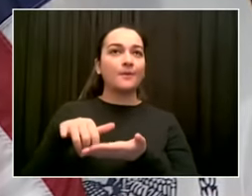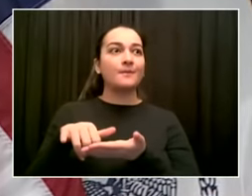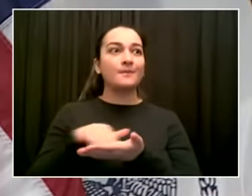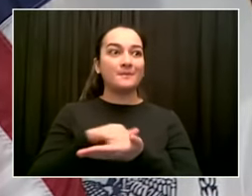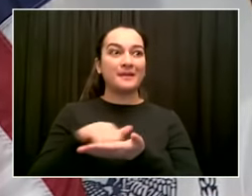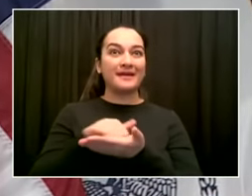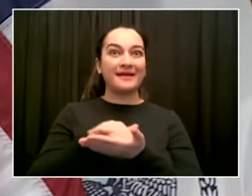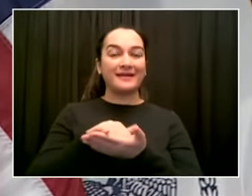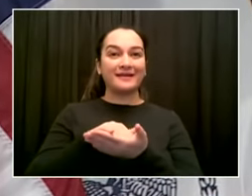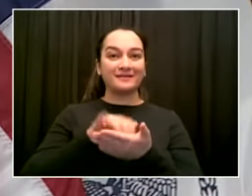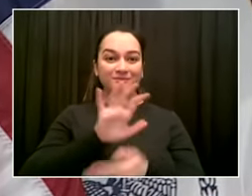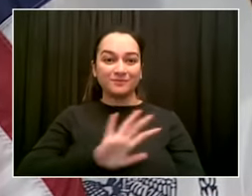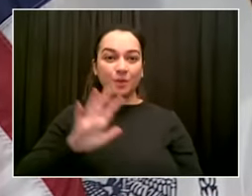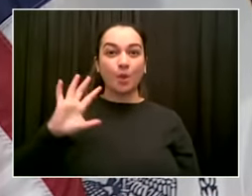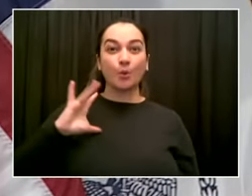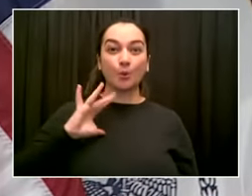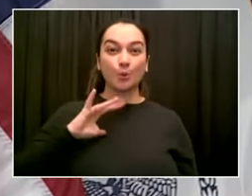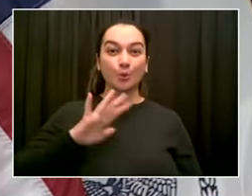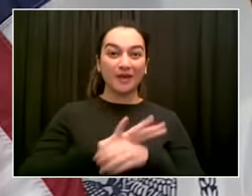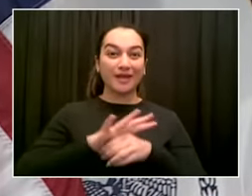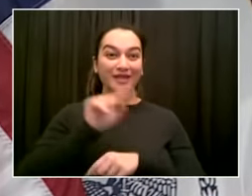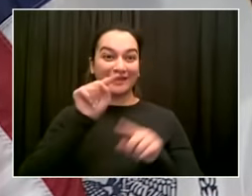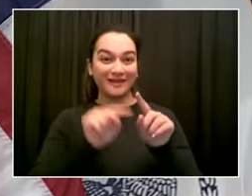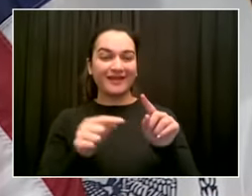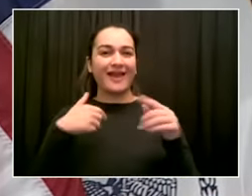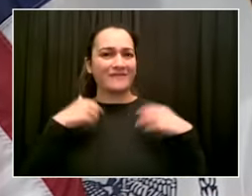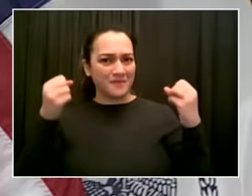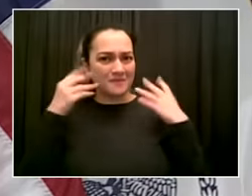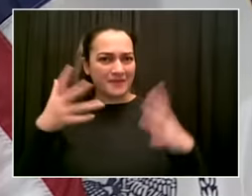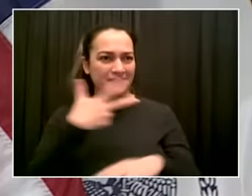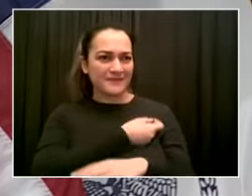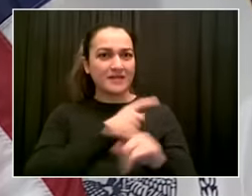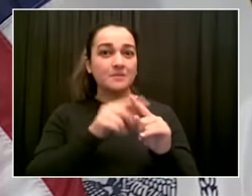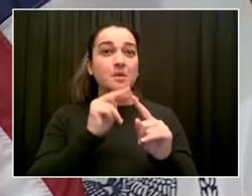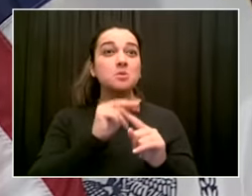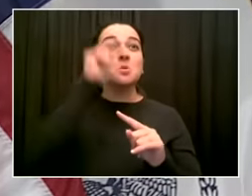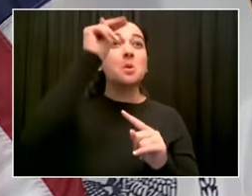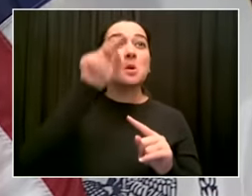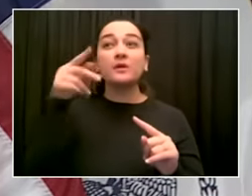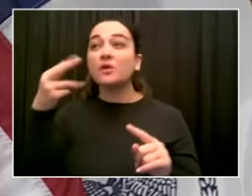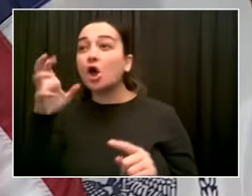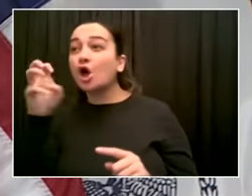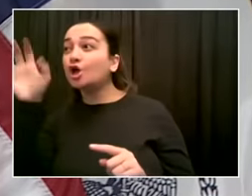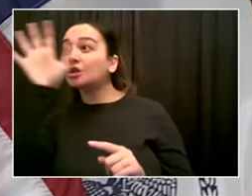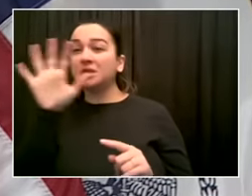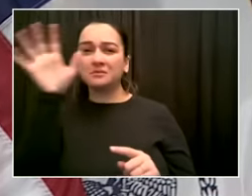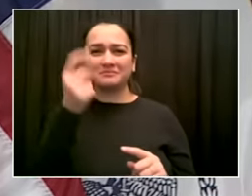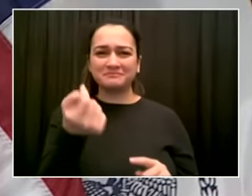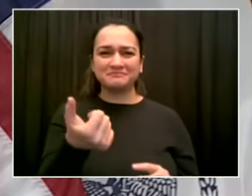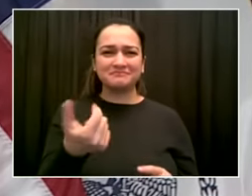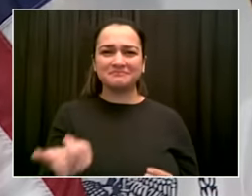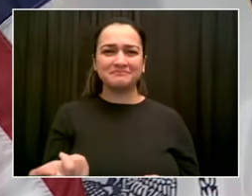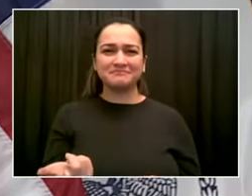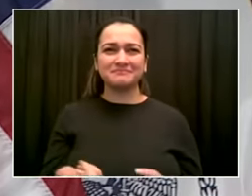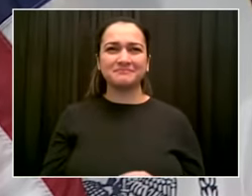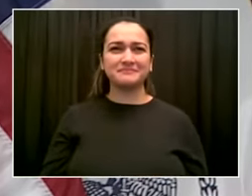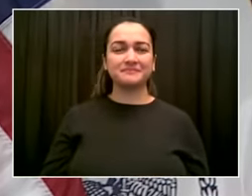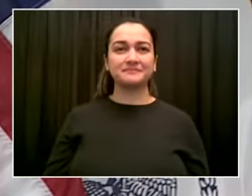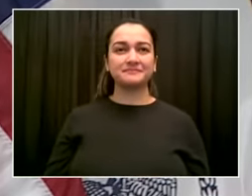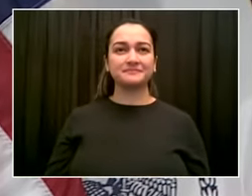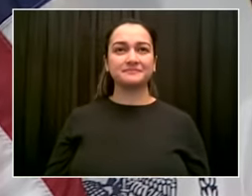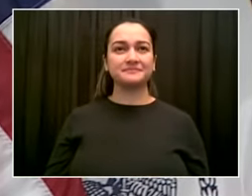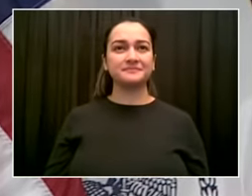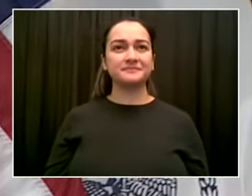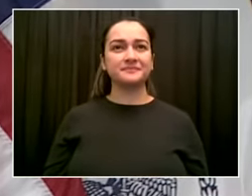NYC variant, do you think that there should be more focus on upper Manhattan, especially because this variant seems